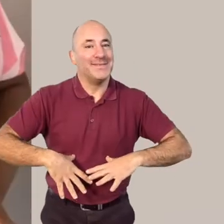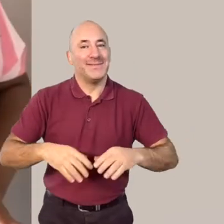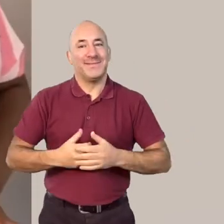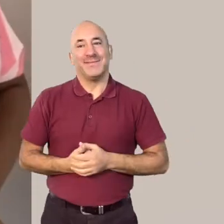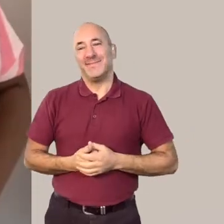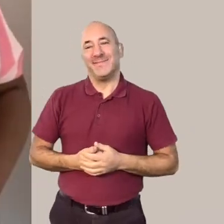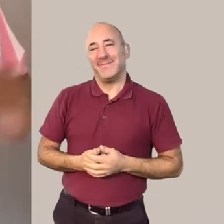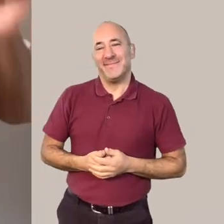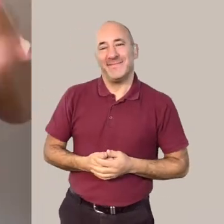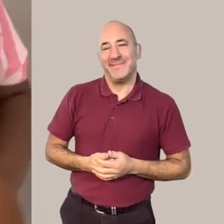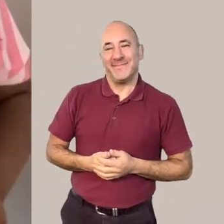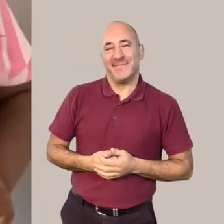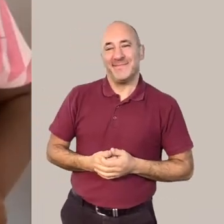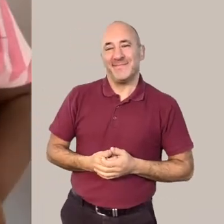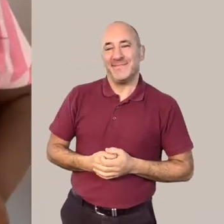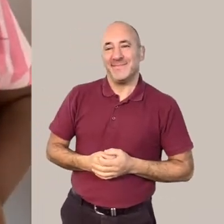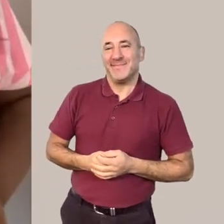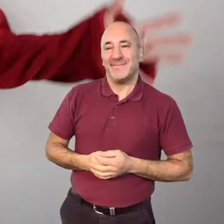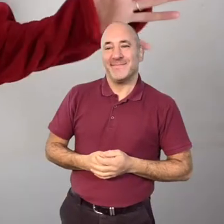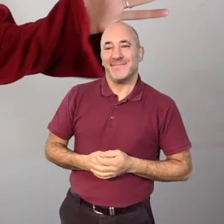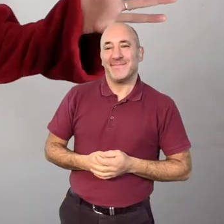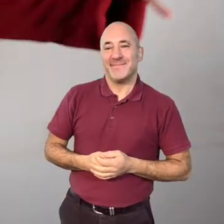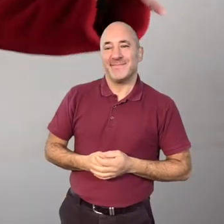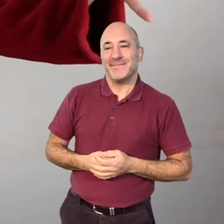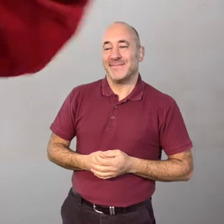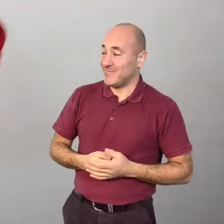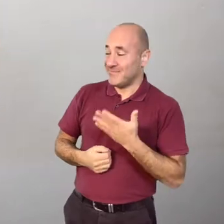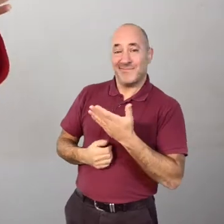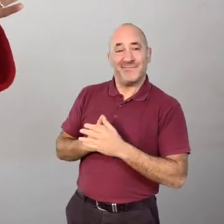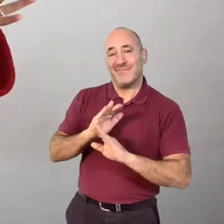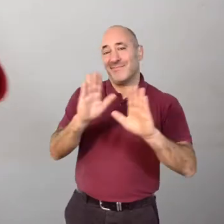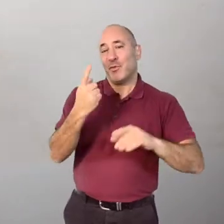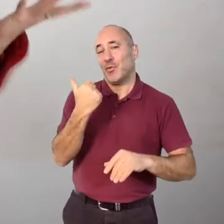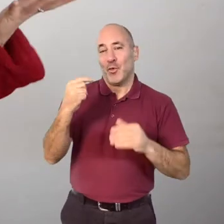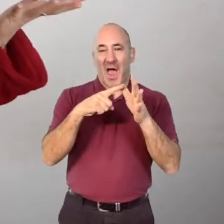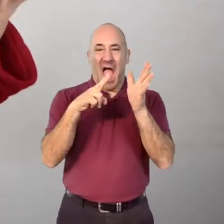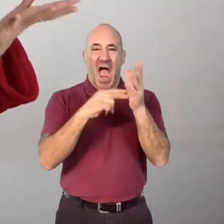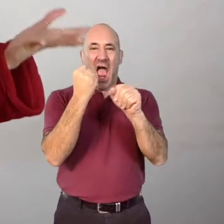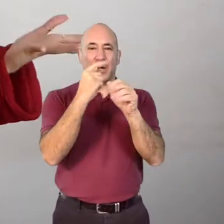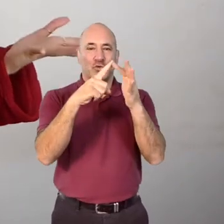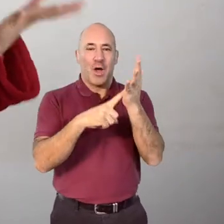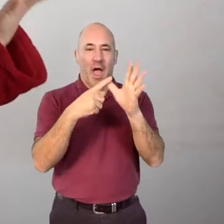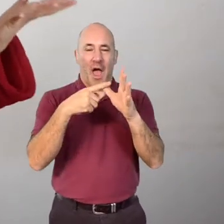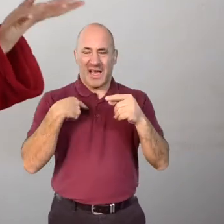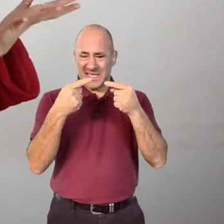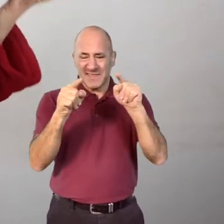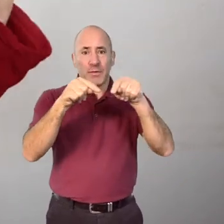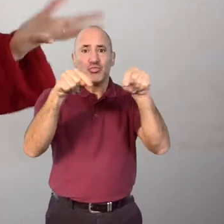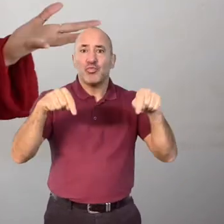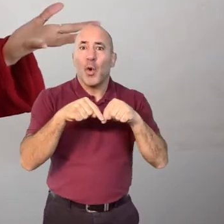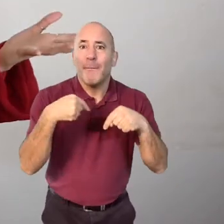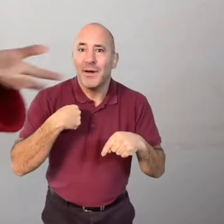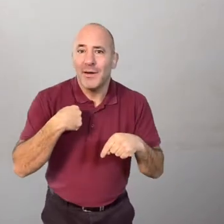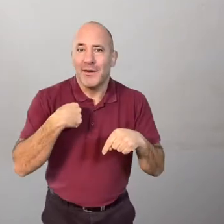Panto in your PJs. Yes, hi, I'm Angela and I'm in a different room from Joy.